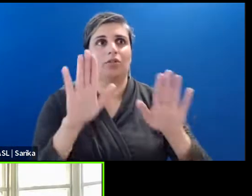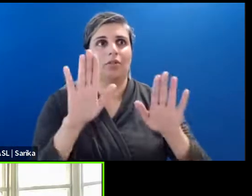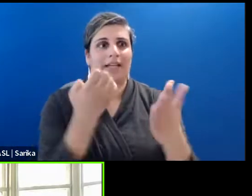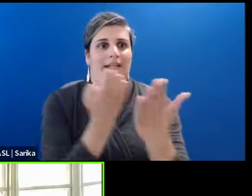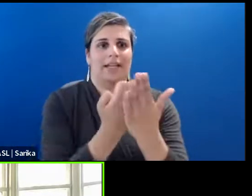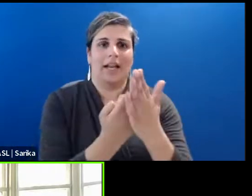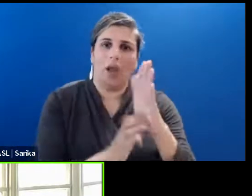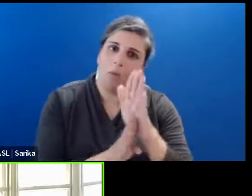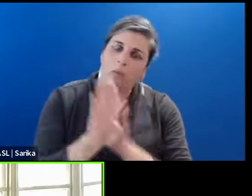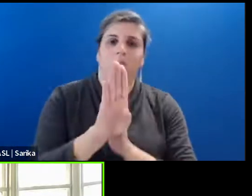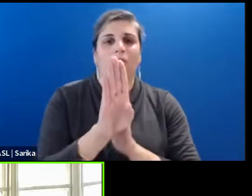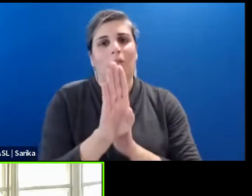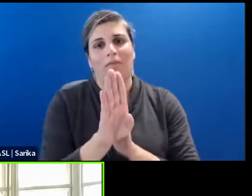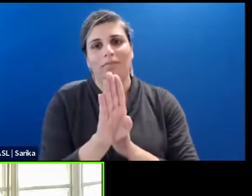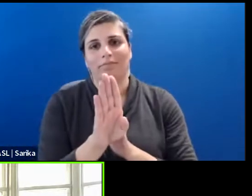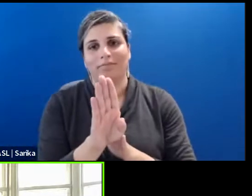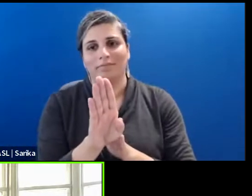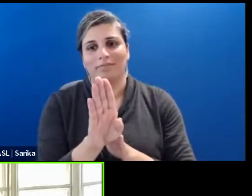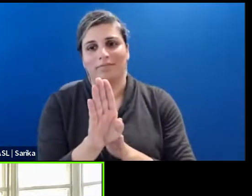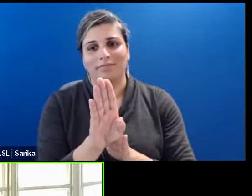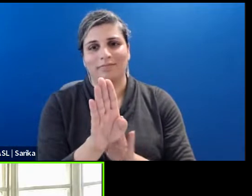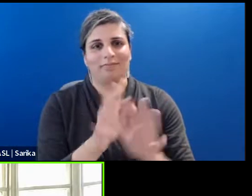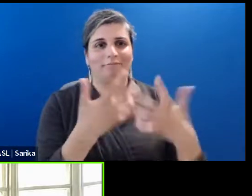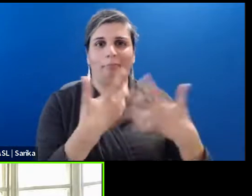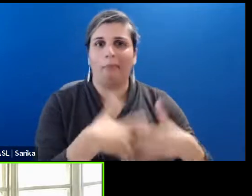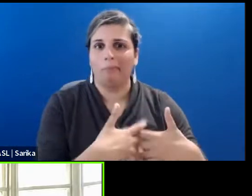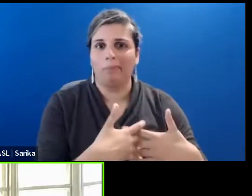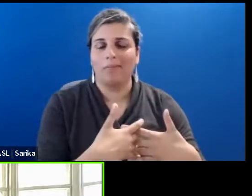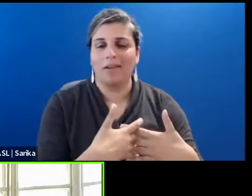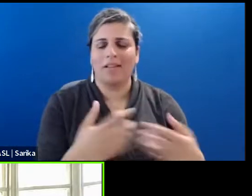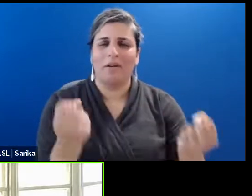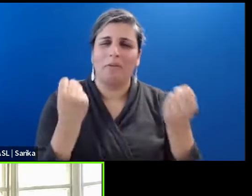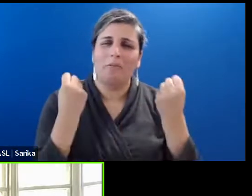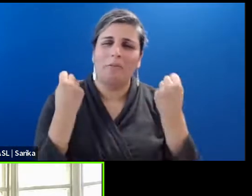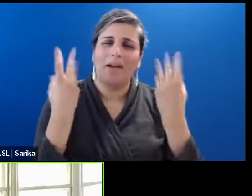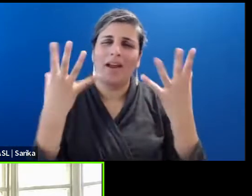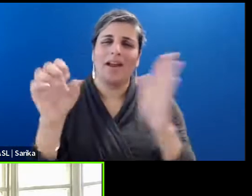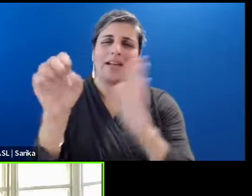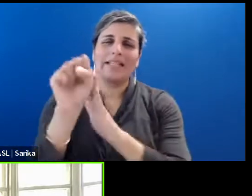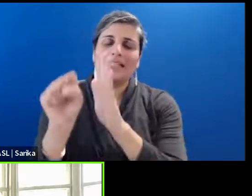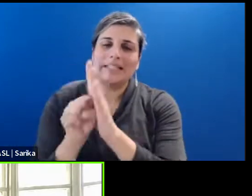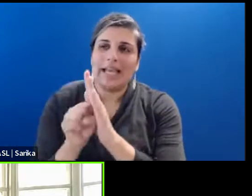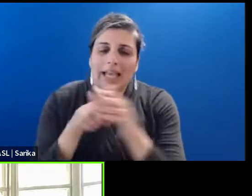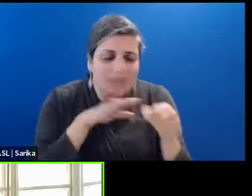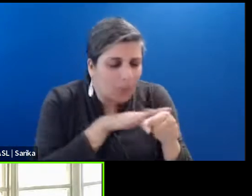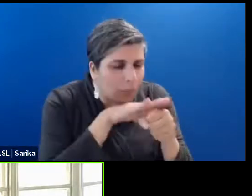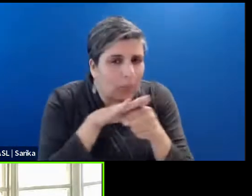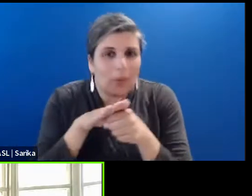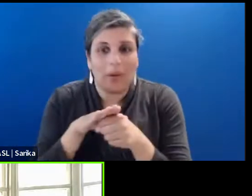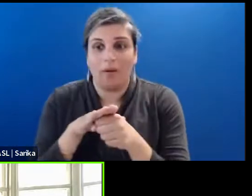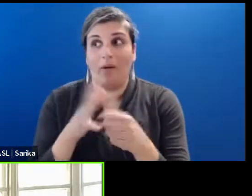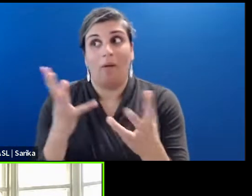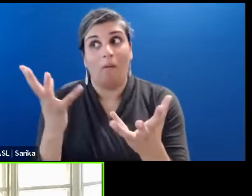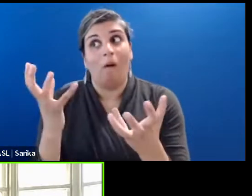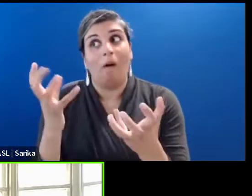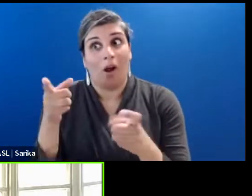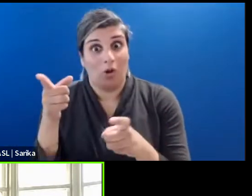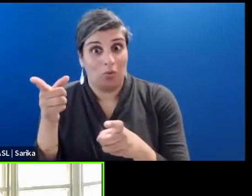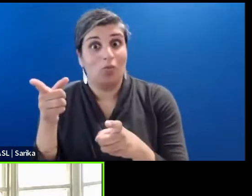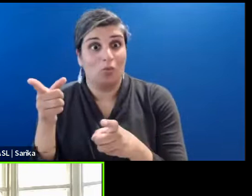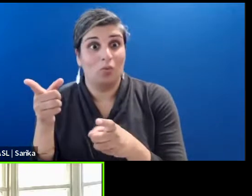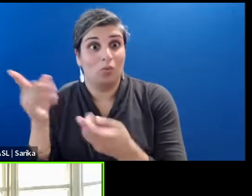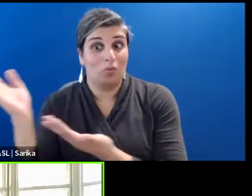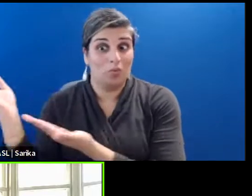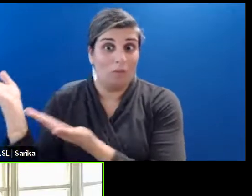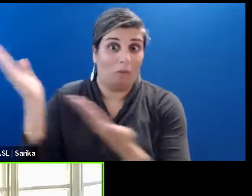And there are many states and municipalities who are really interested in having your film business in